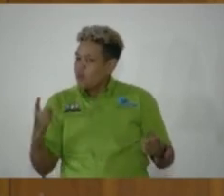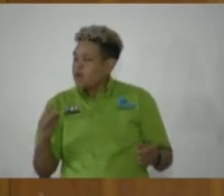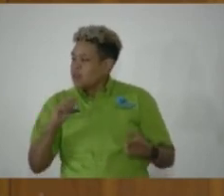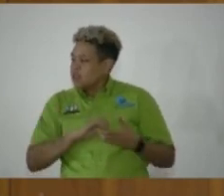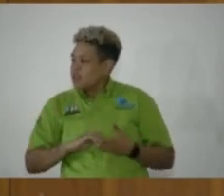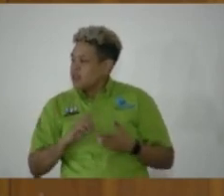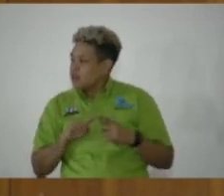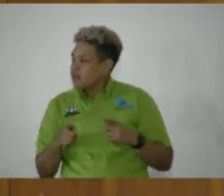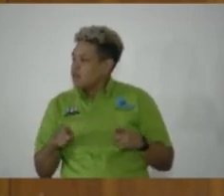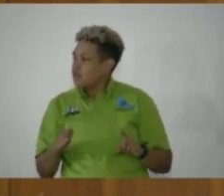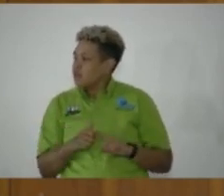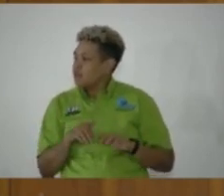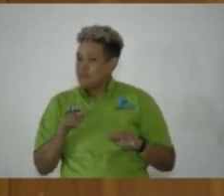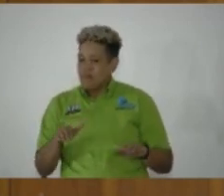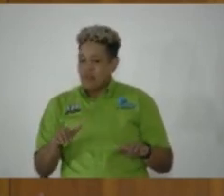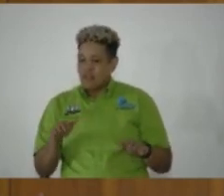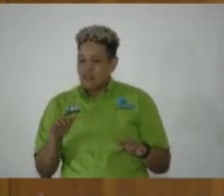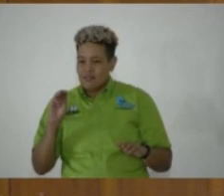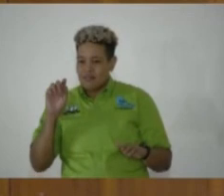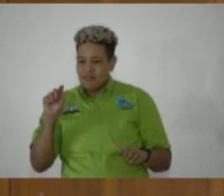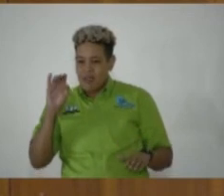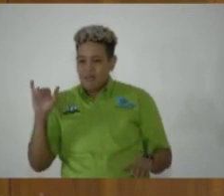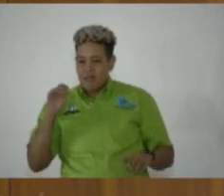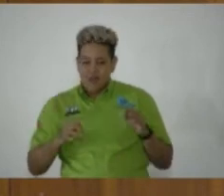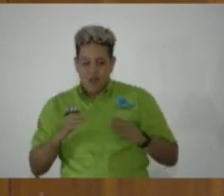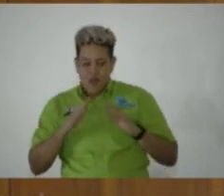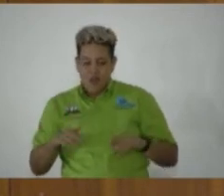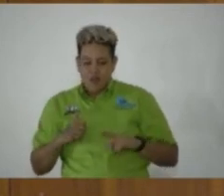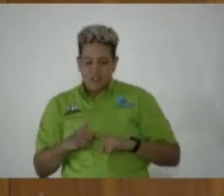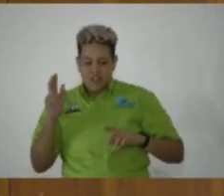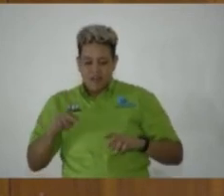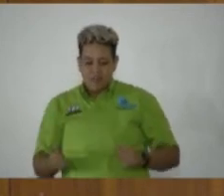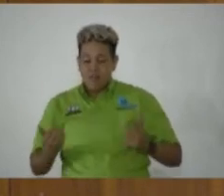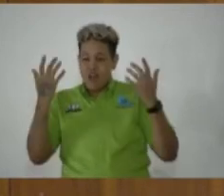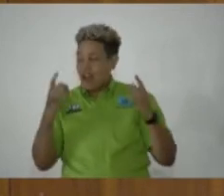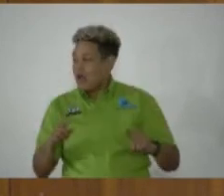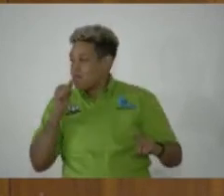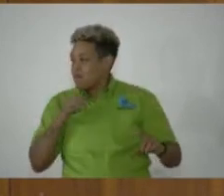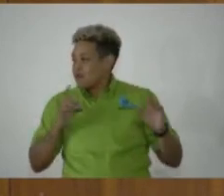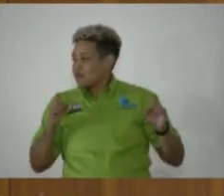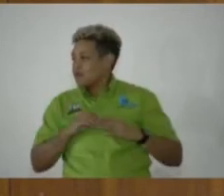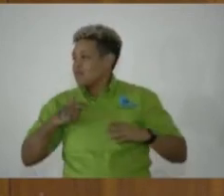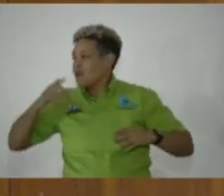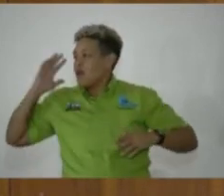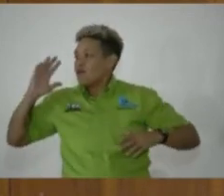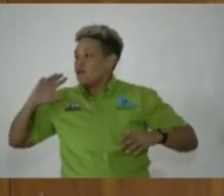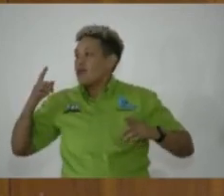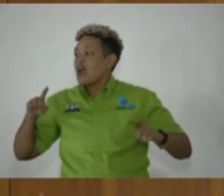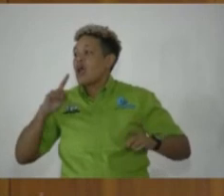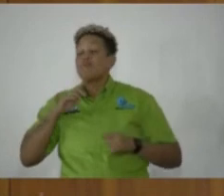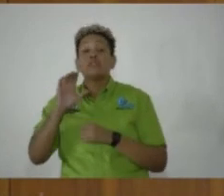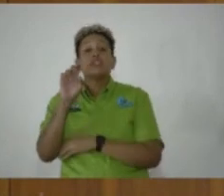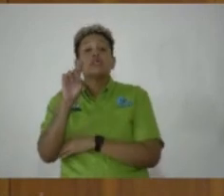But during the Baptist War, the Morant Bay Courthouse was burnt down to the ground, and Madam Speaker, in my previous state of the constituency